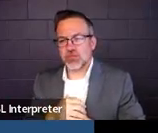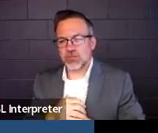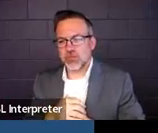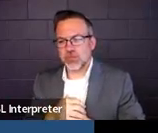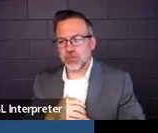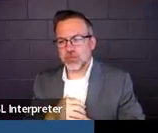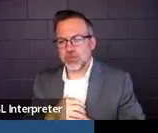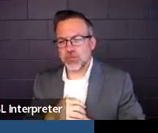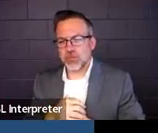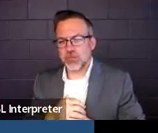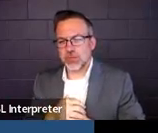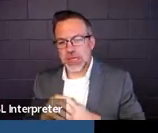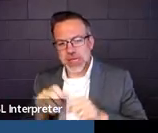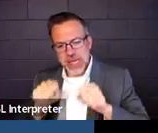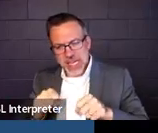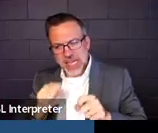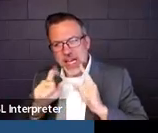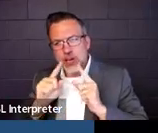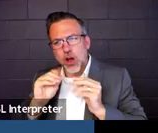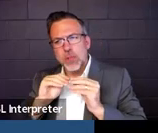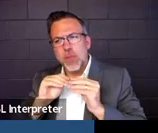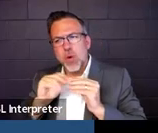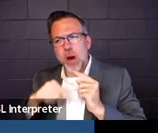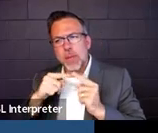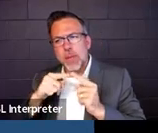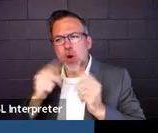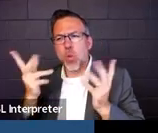Could I talk more about full access?